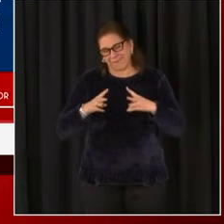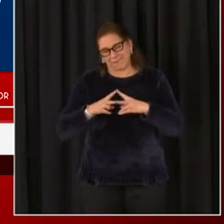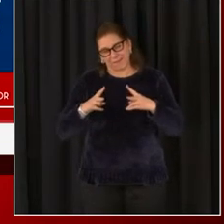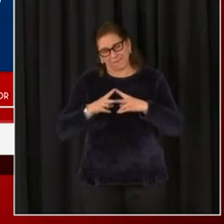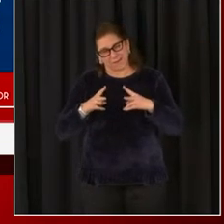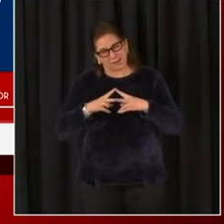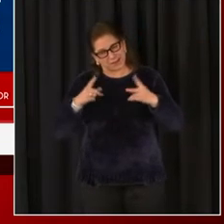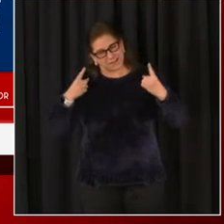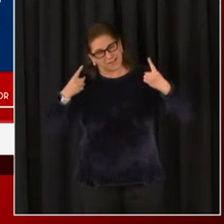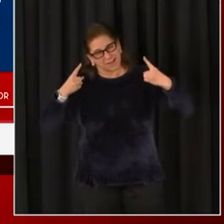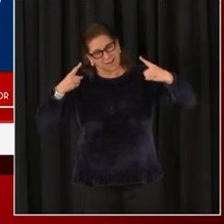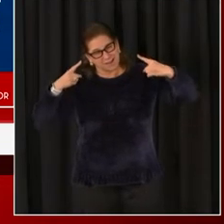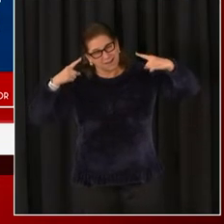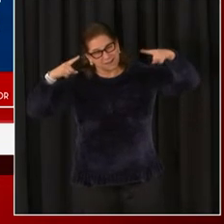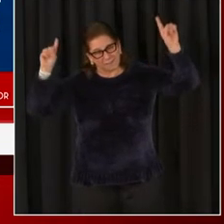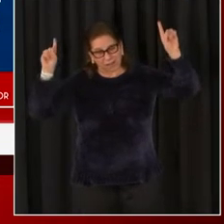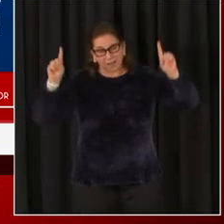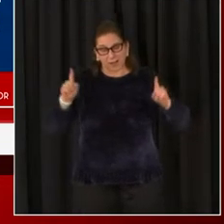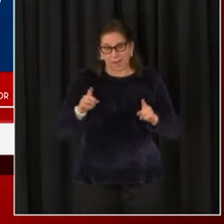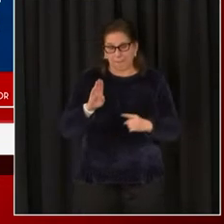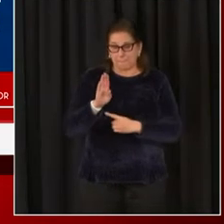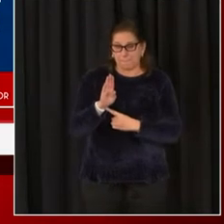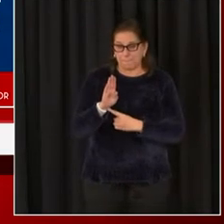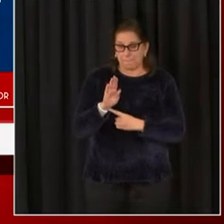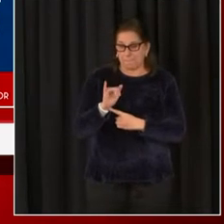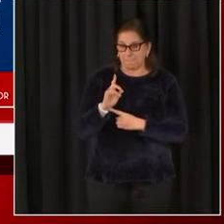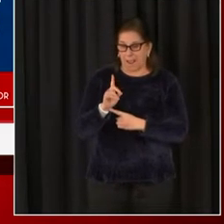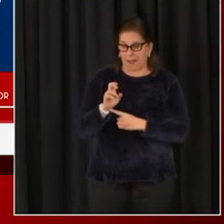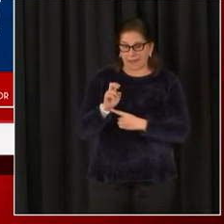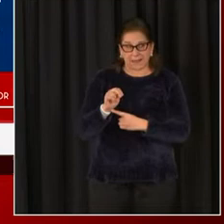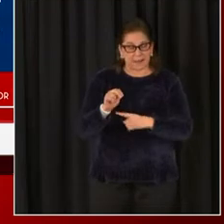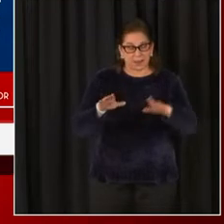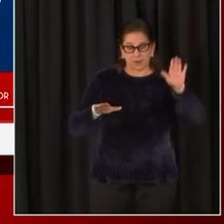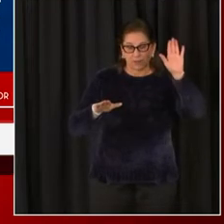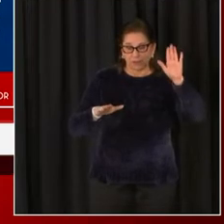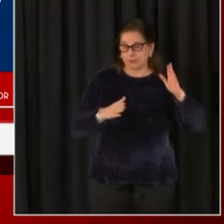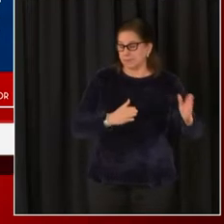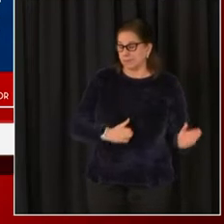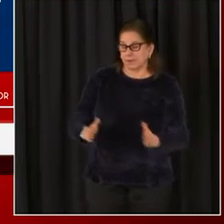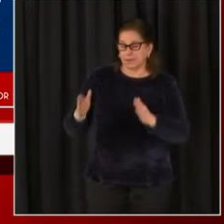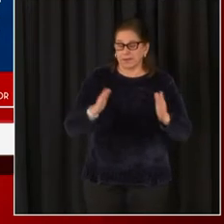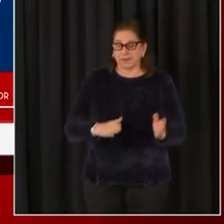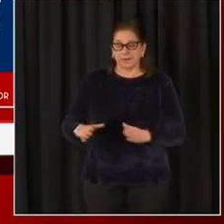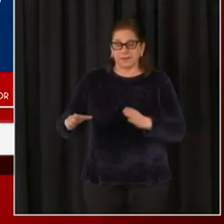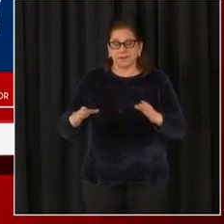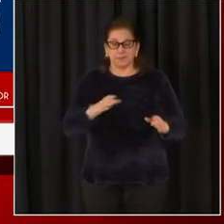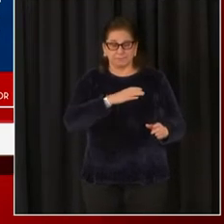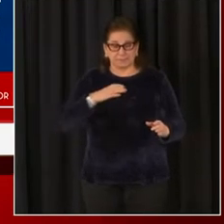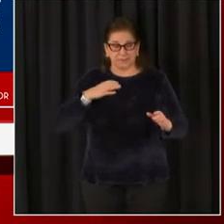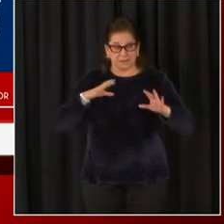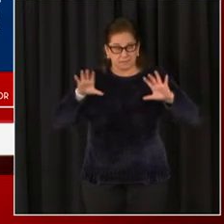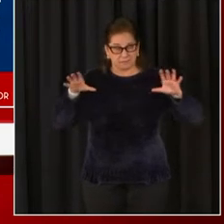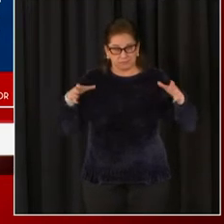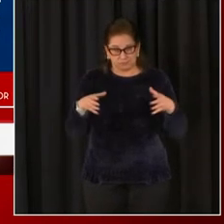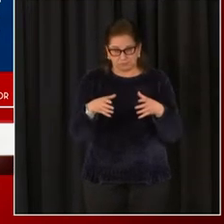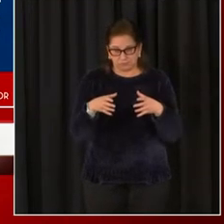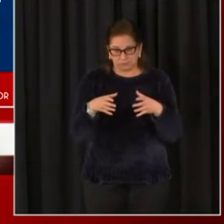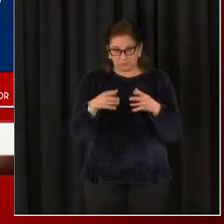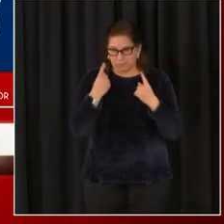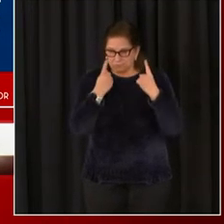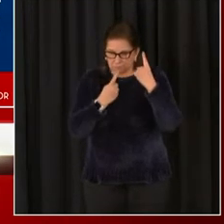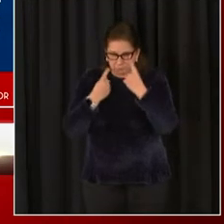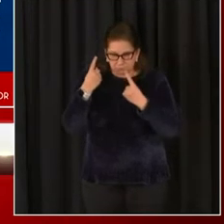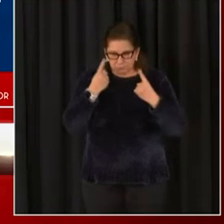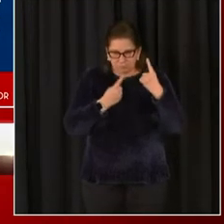Biden inaugural planning committee. They planned what I thought was a very thoughtful, inspirational,